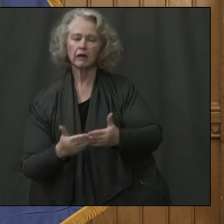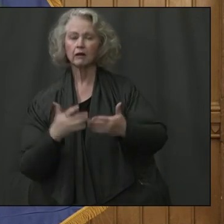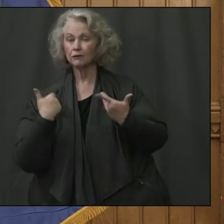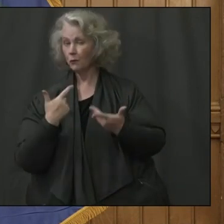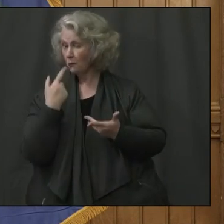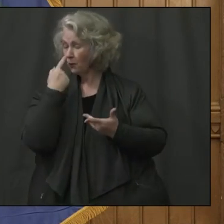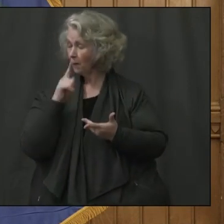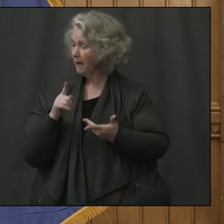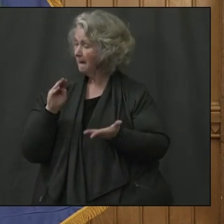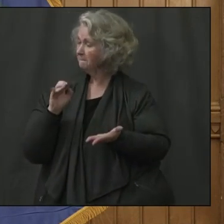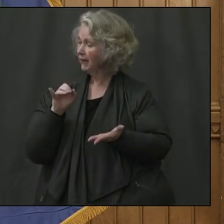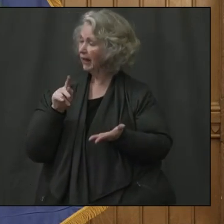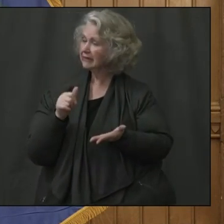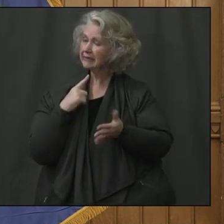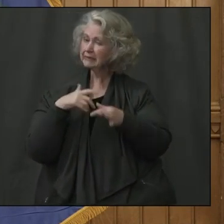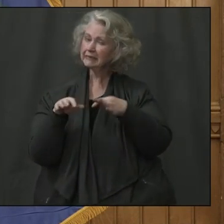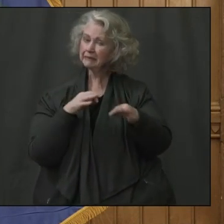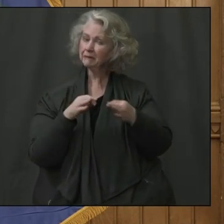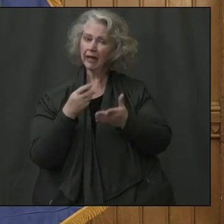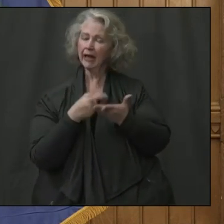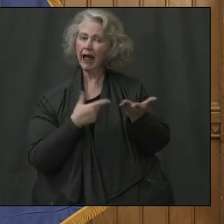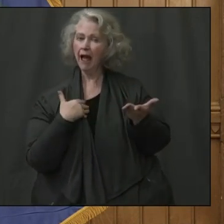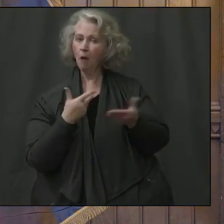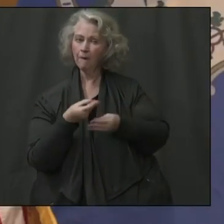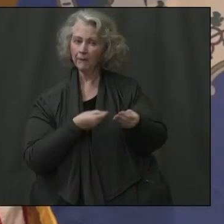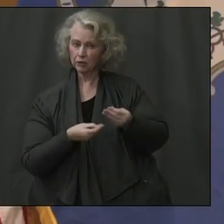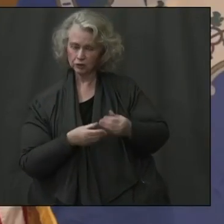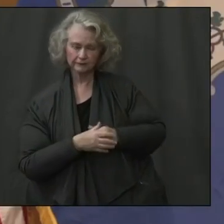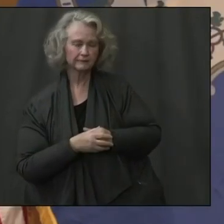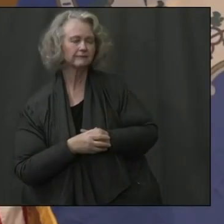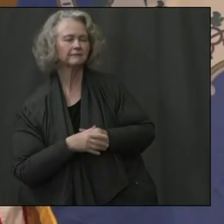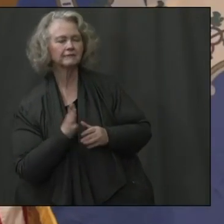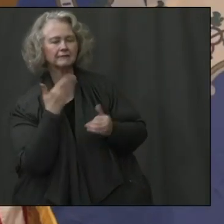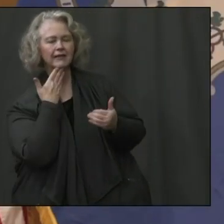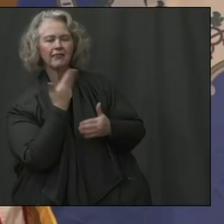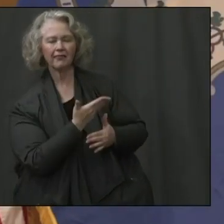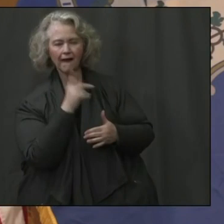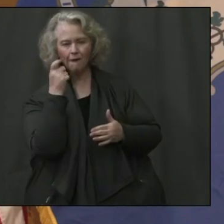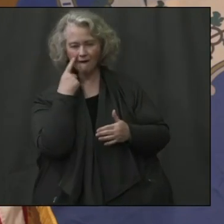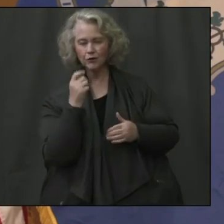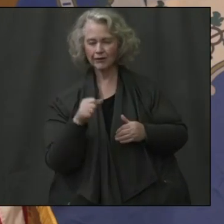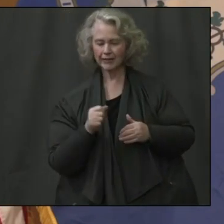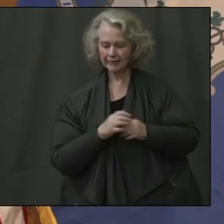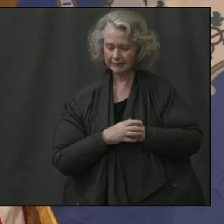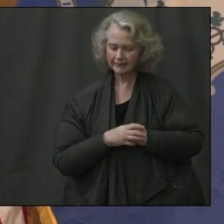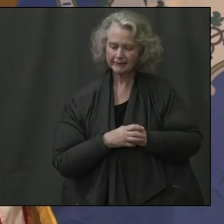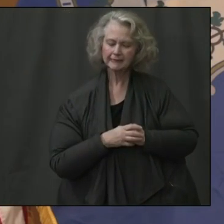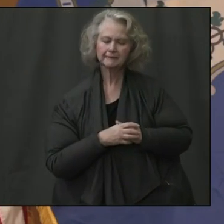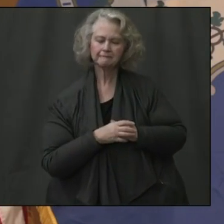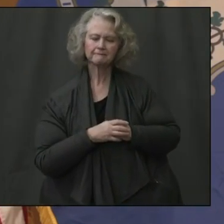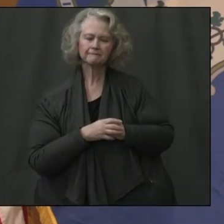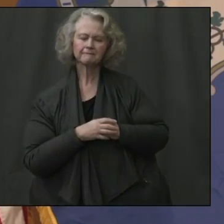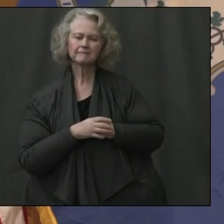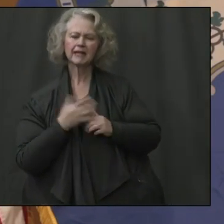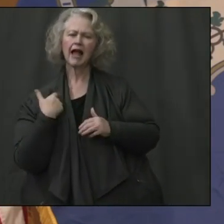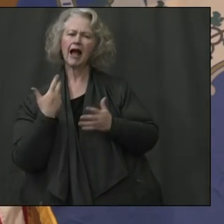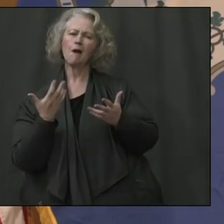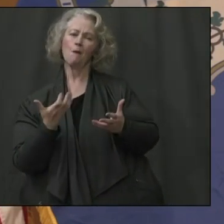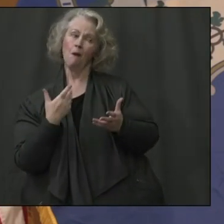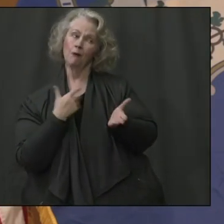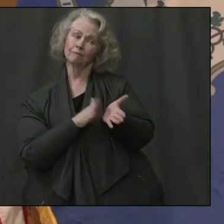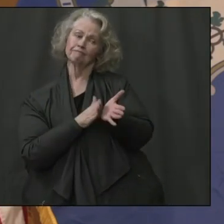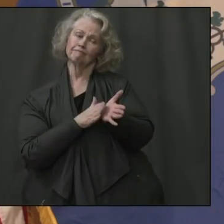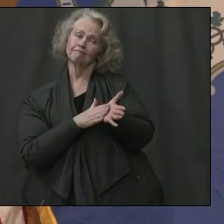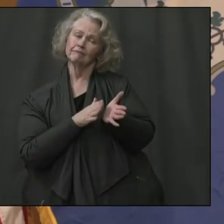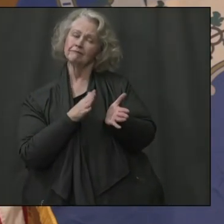she can just give a little more breakdown of what this means to our budget. Great. Thank you. Thank you very much, Governor. Um, and, um, I want to applaud you